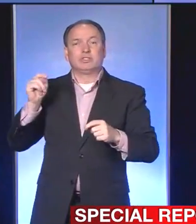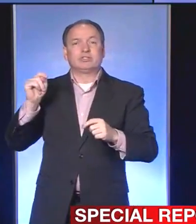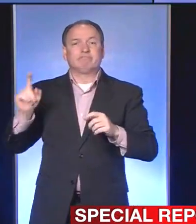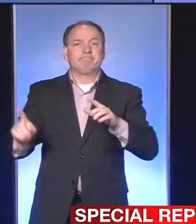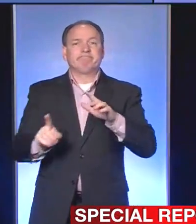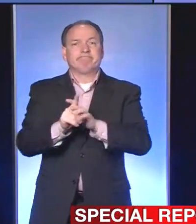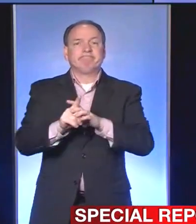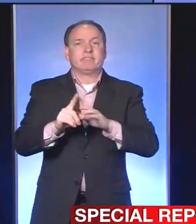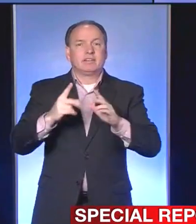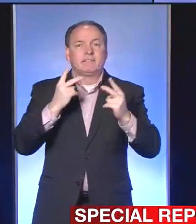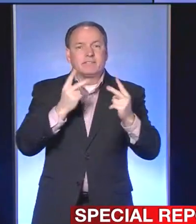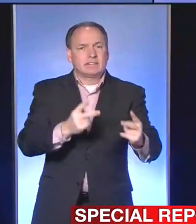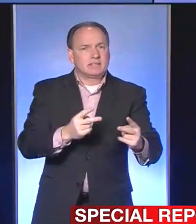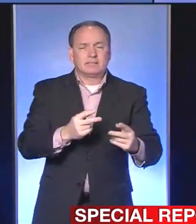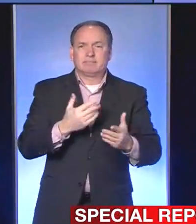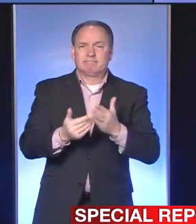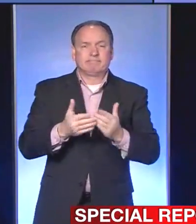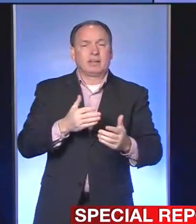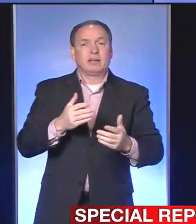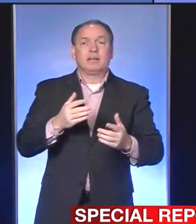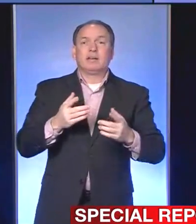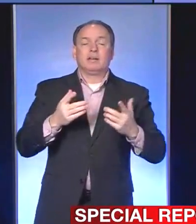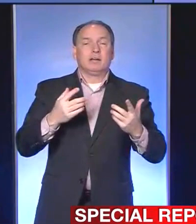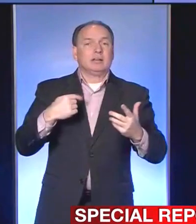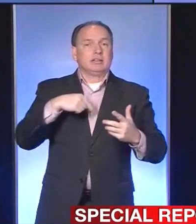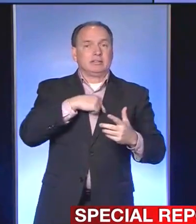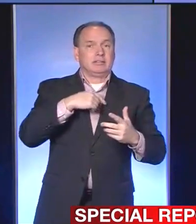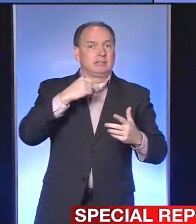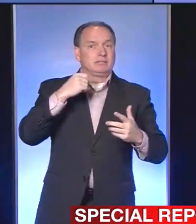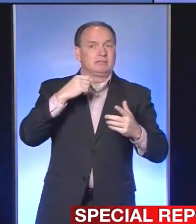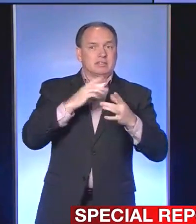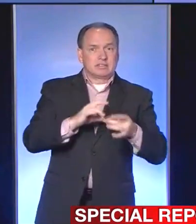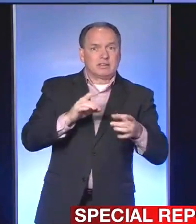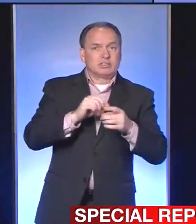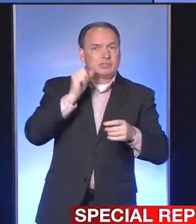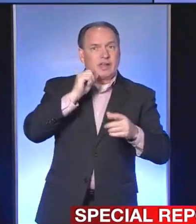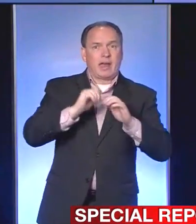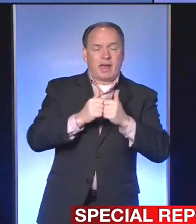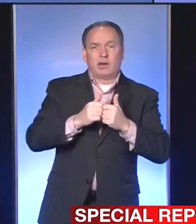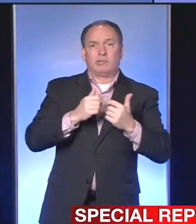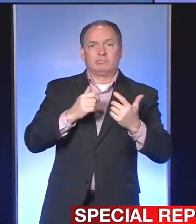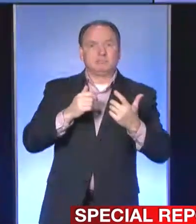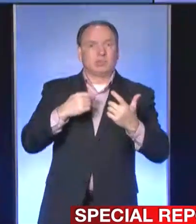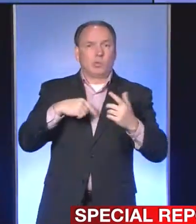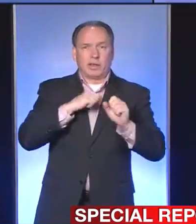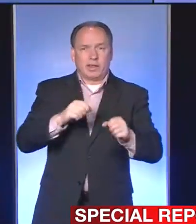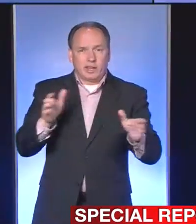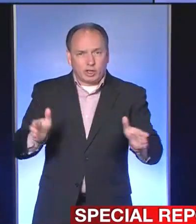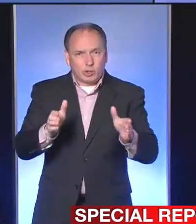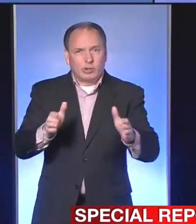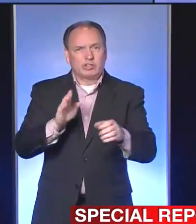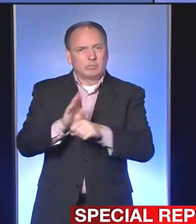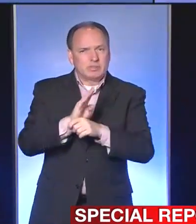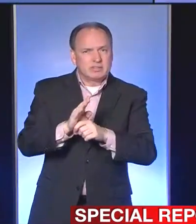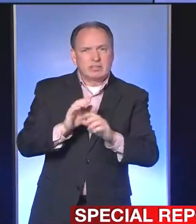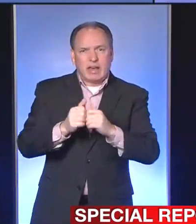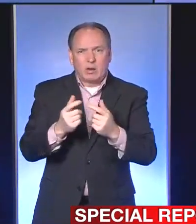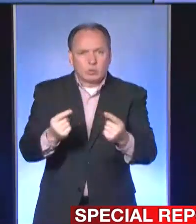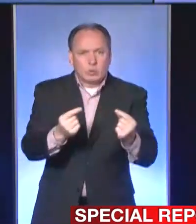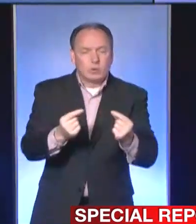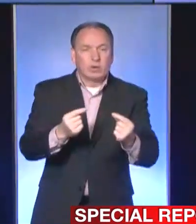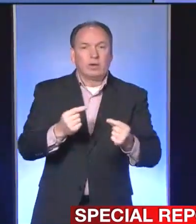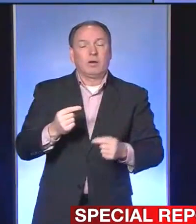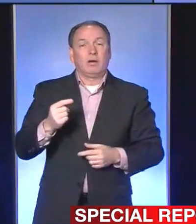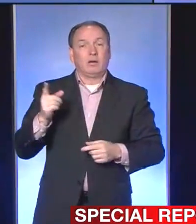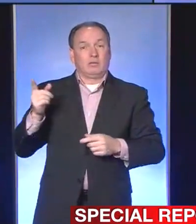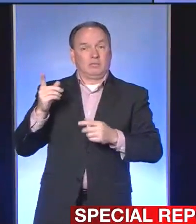down yesterday, because we were talking about how we could encourage businesses in our community to do this, and I've talked to a few business owners and they were like, gosh, if I could open